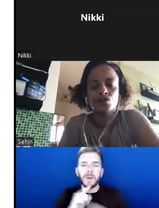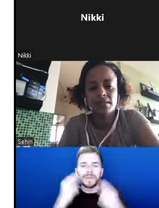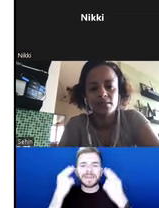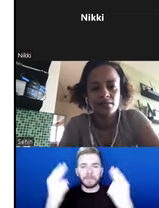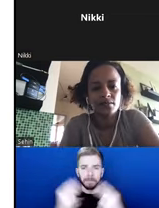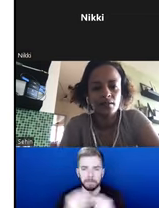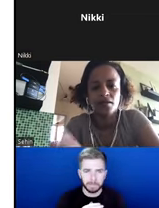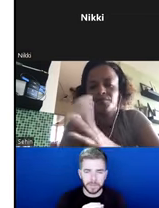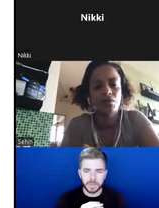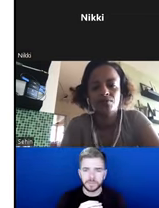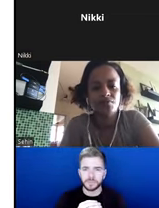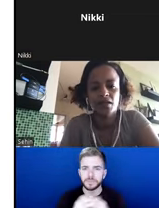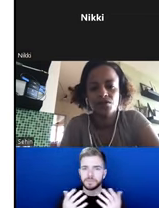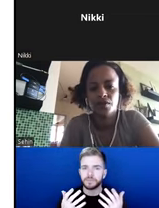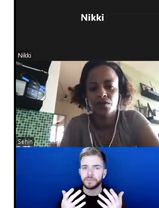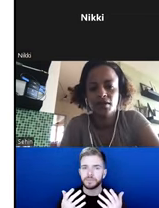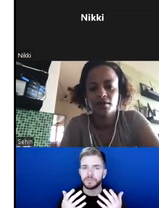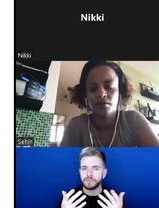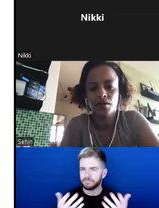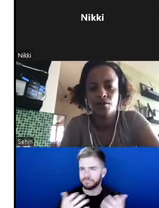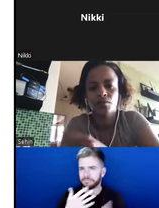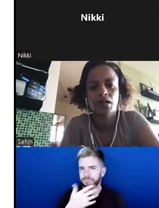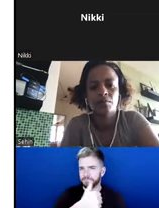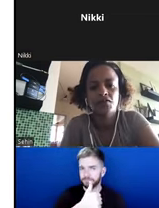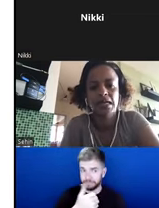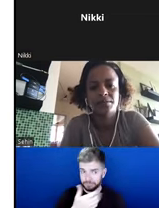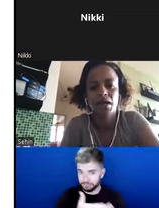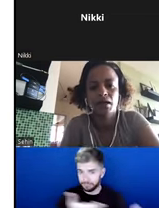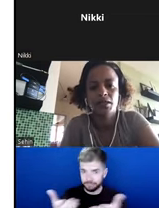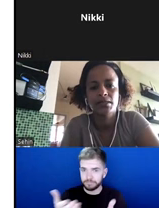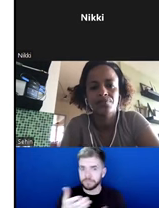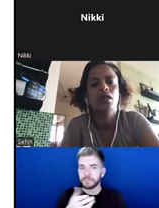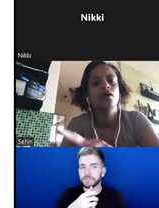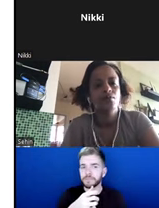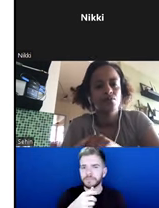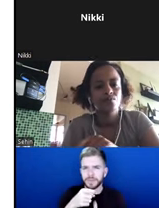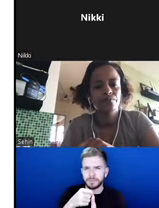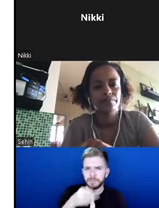So that's, anyway, fine. Sorry, go ahead. A couple of slides back, please.